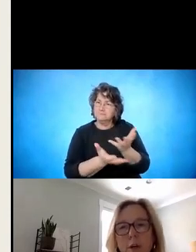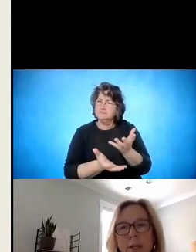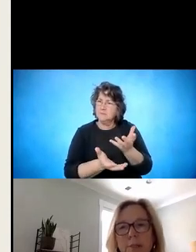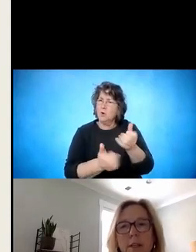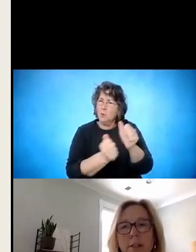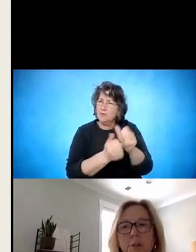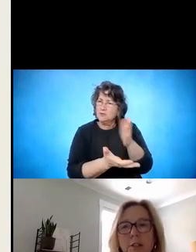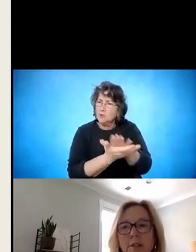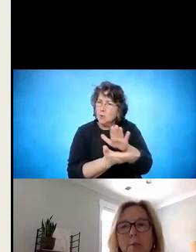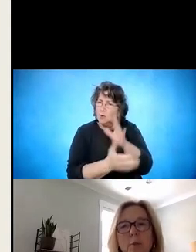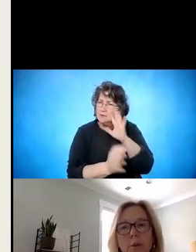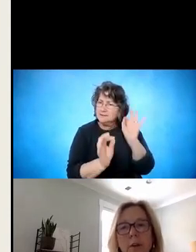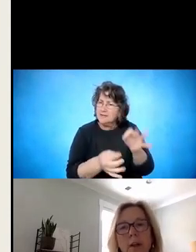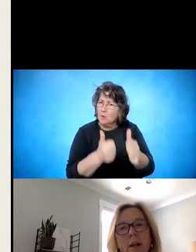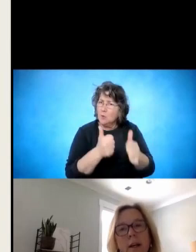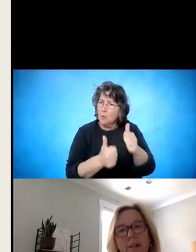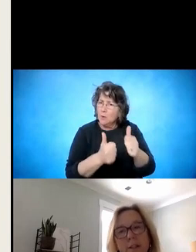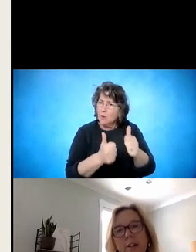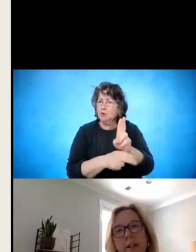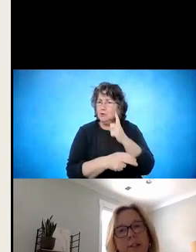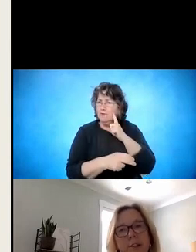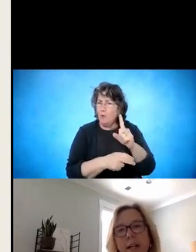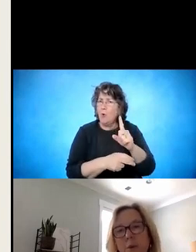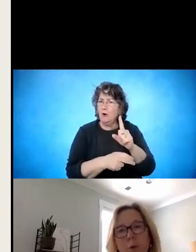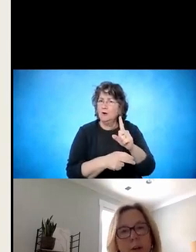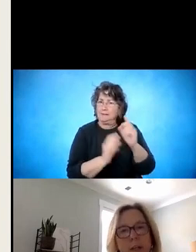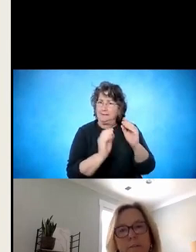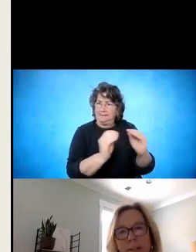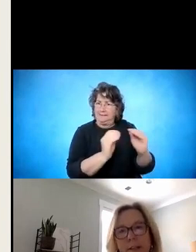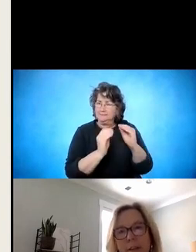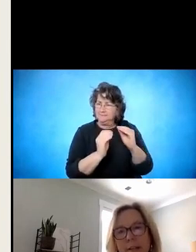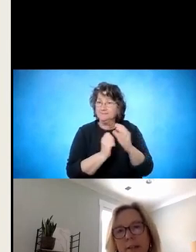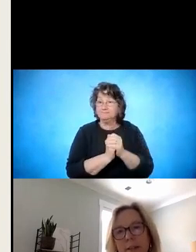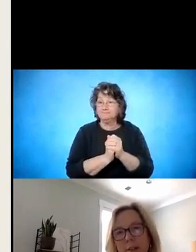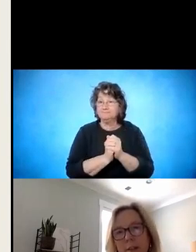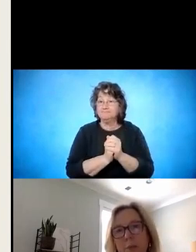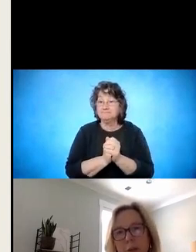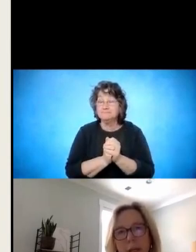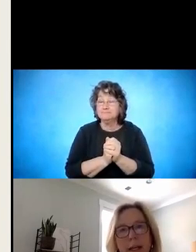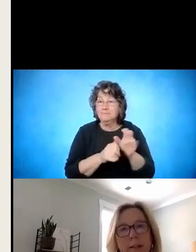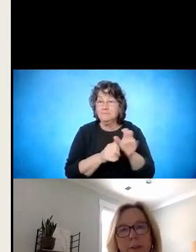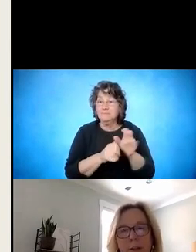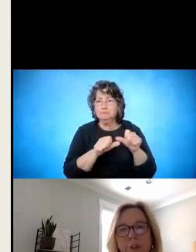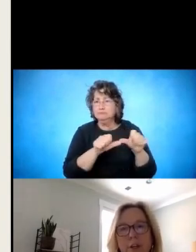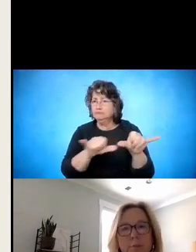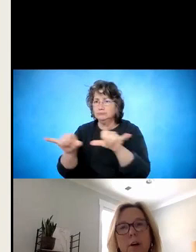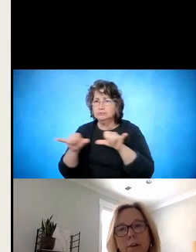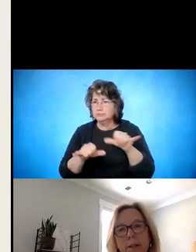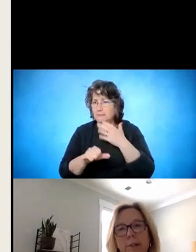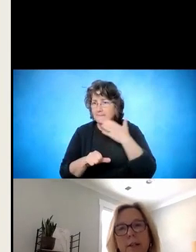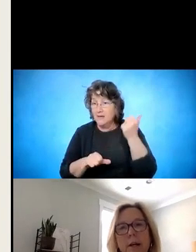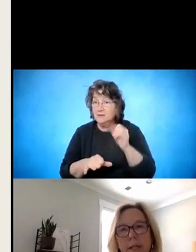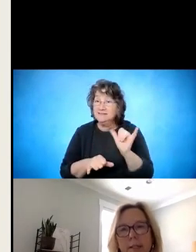platform is being used is important. Additionally, just like when we're working face-to-face and need to communicate and share